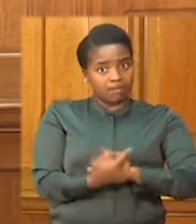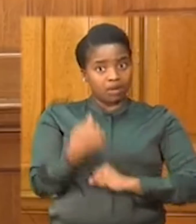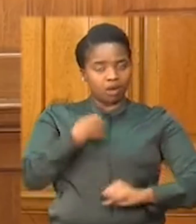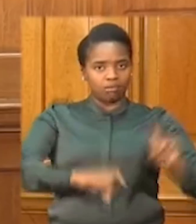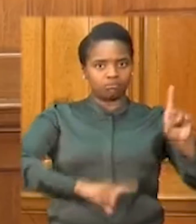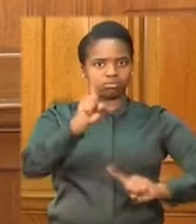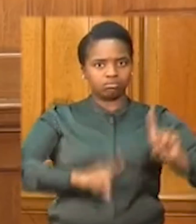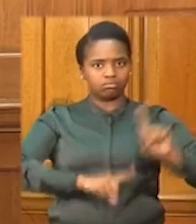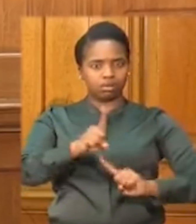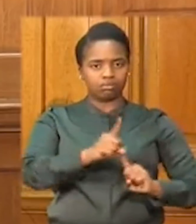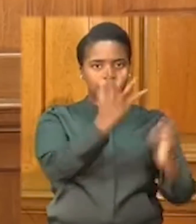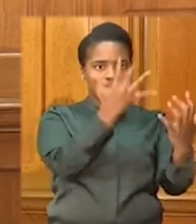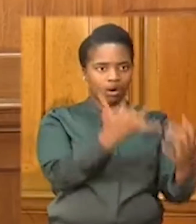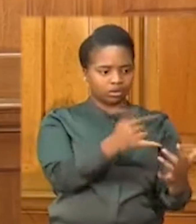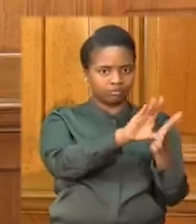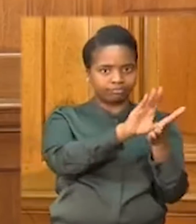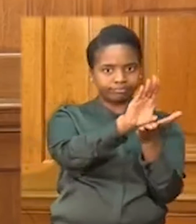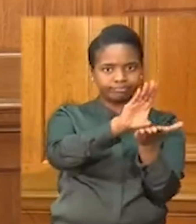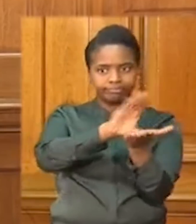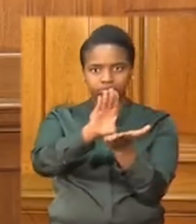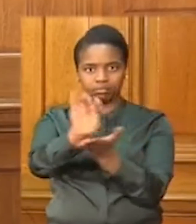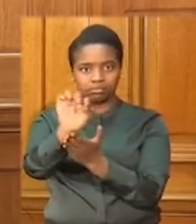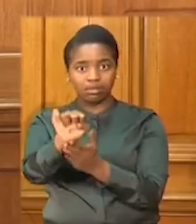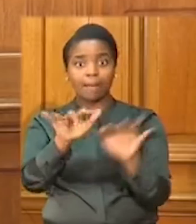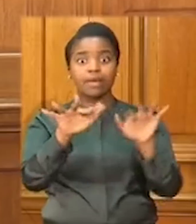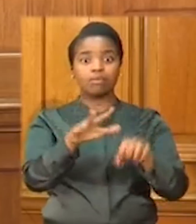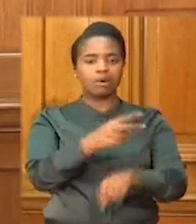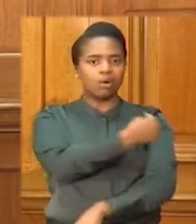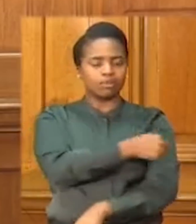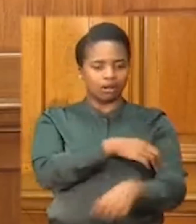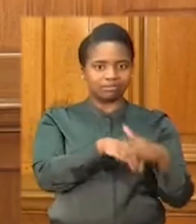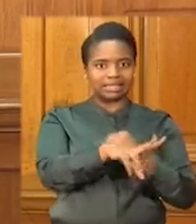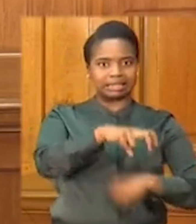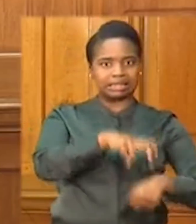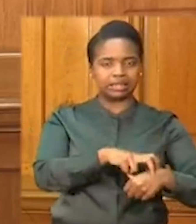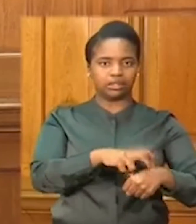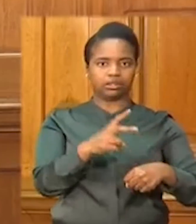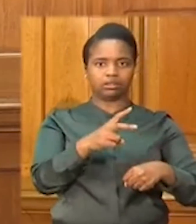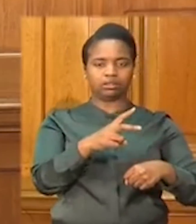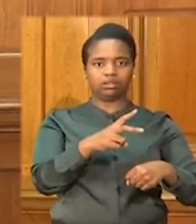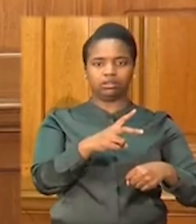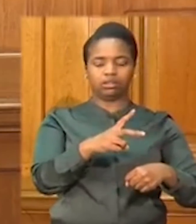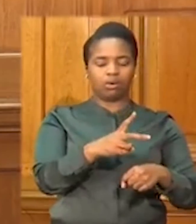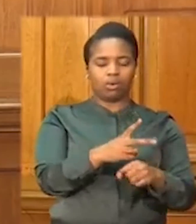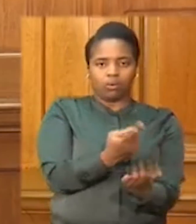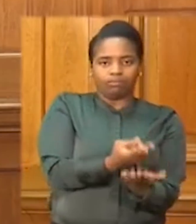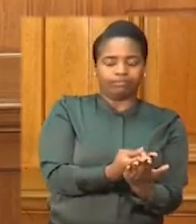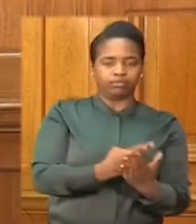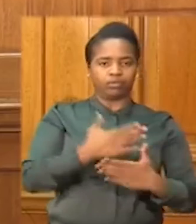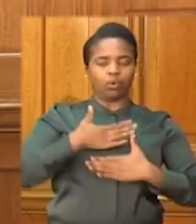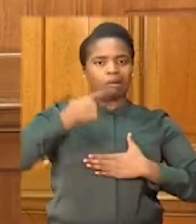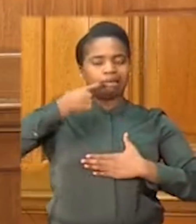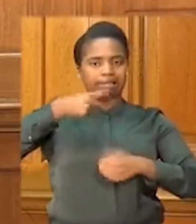ensure that everyone who needs treatment receives it, we must provide for additional expenditure